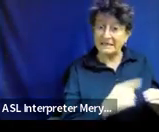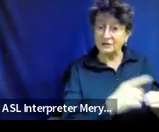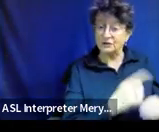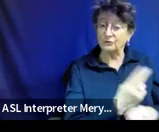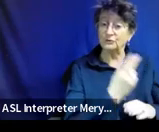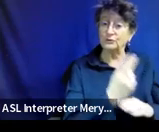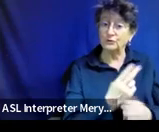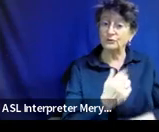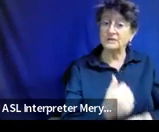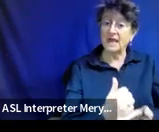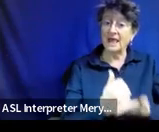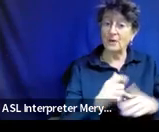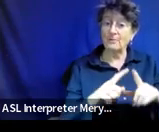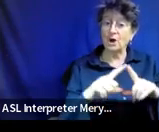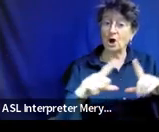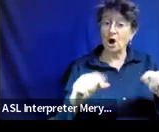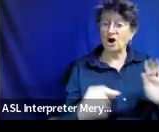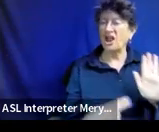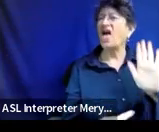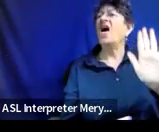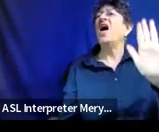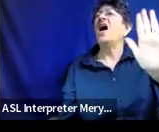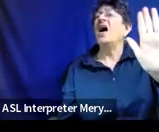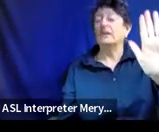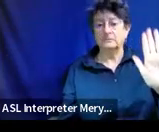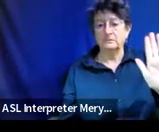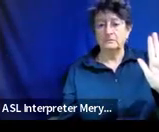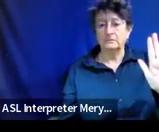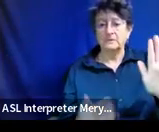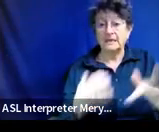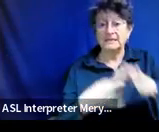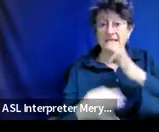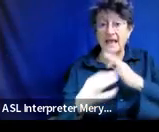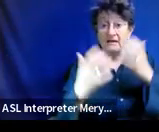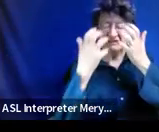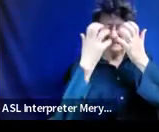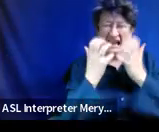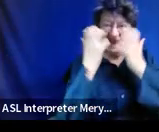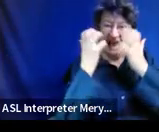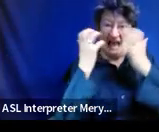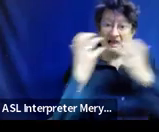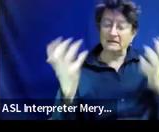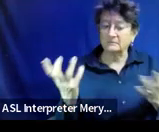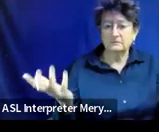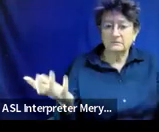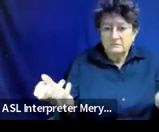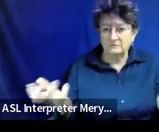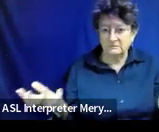to request help rather than scratch her eyes out when she needs help.